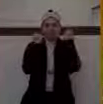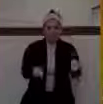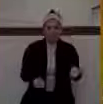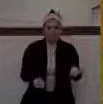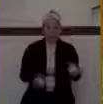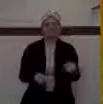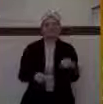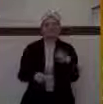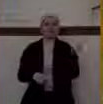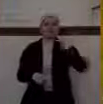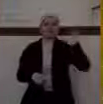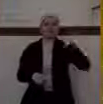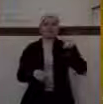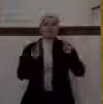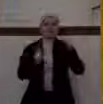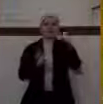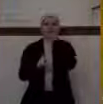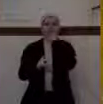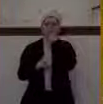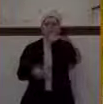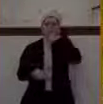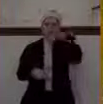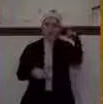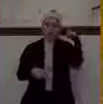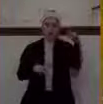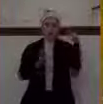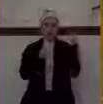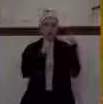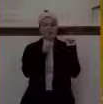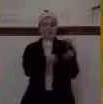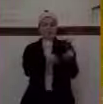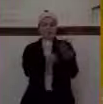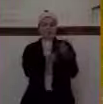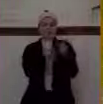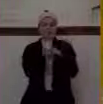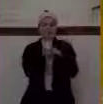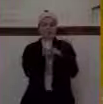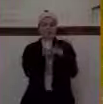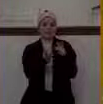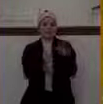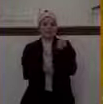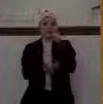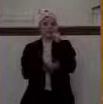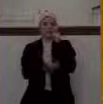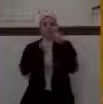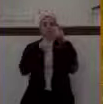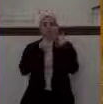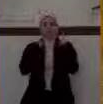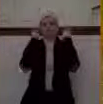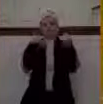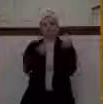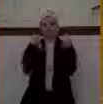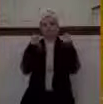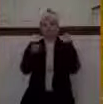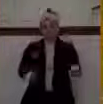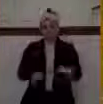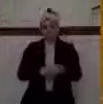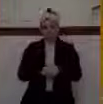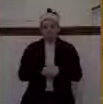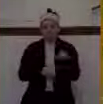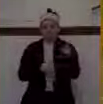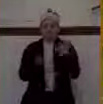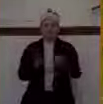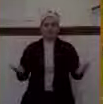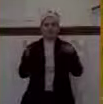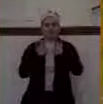in that climate, and they had an eye salve that would help people to see. And this was a very important thing and something they boasted